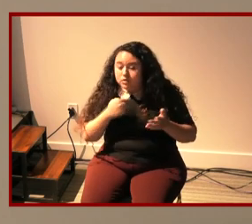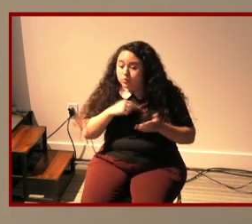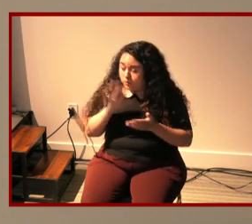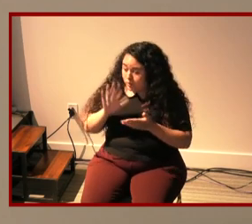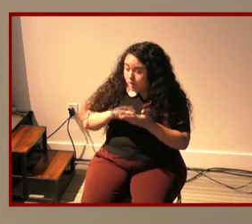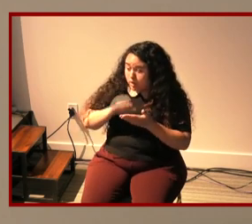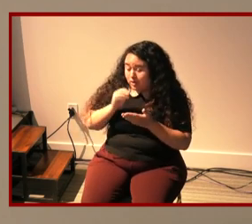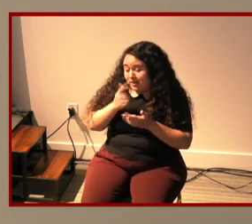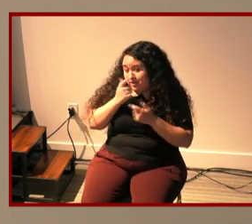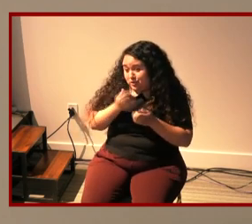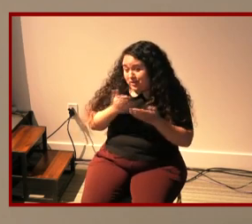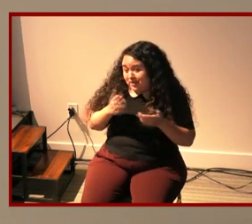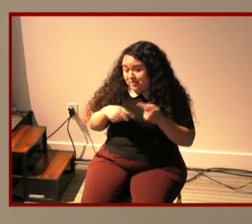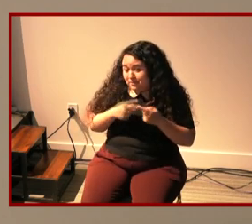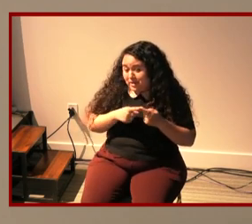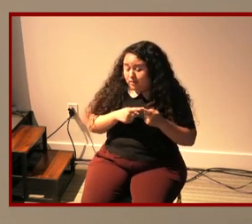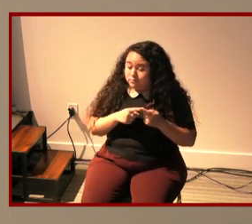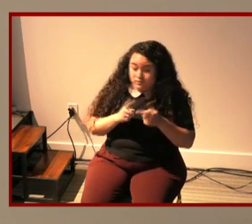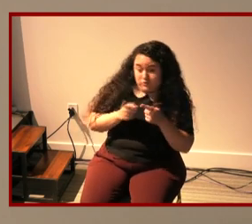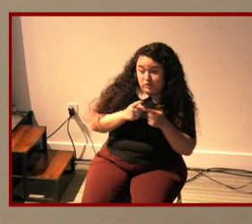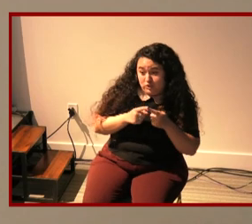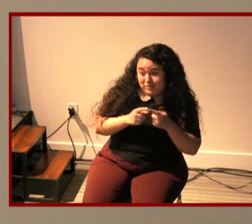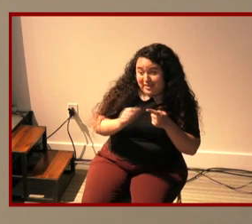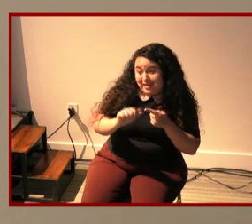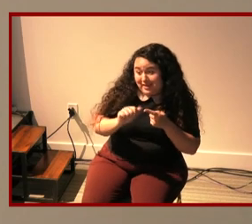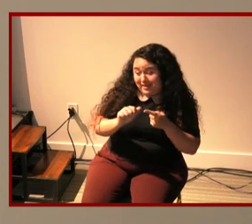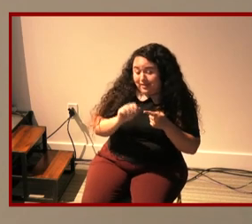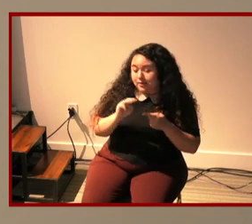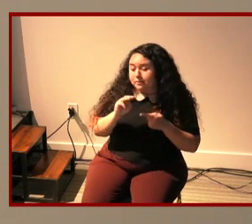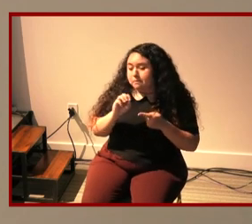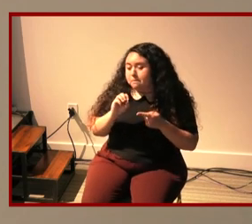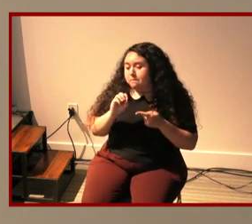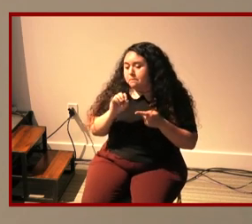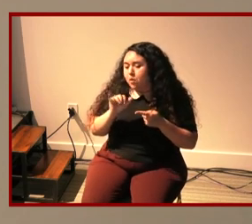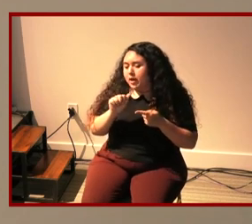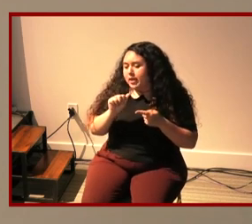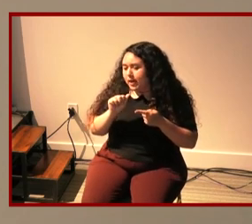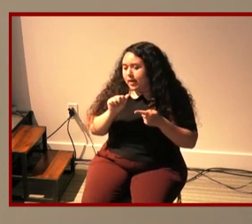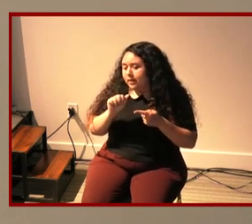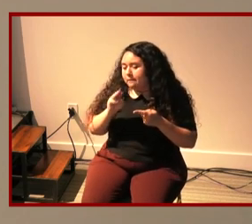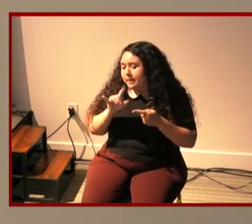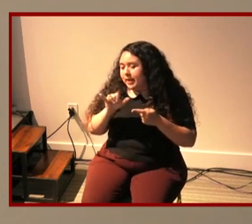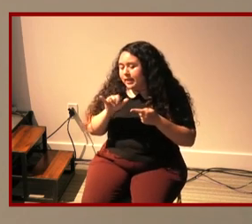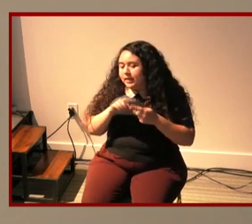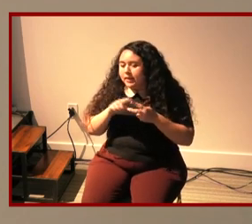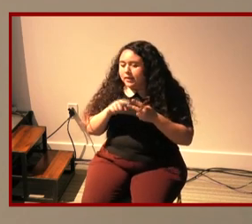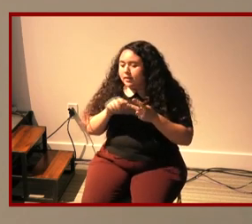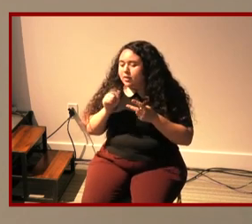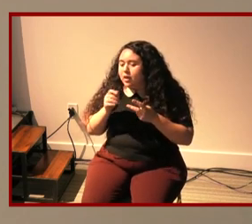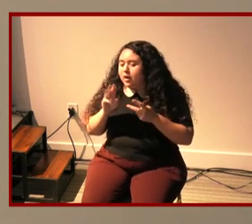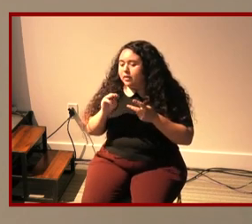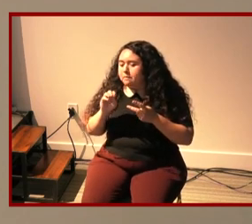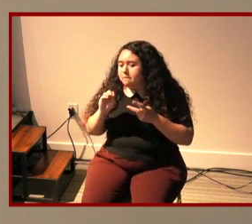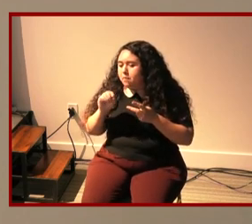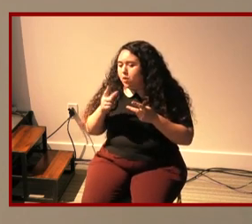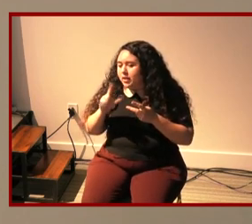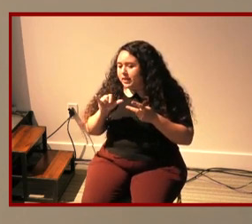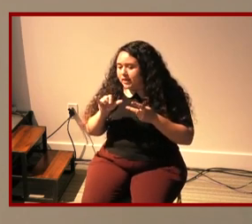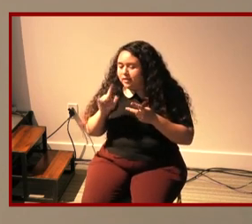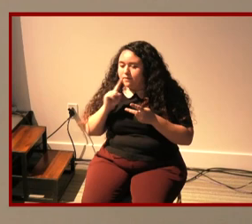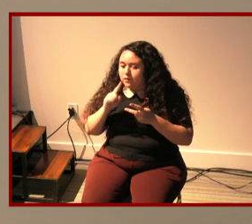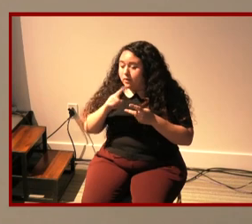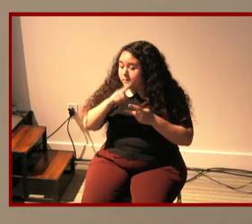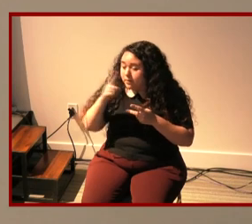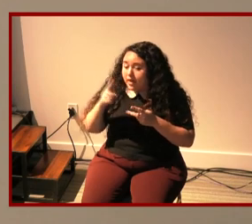a i mean what moya bailey um and otta mobley have written about they write in feminist black